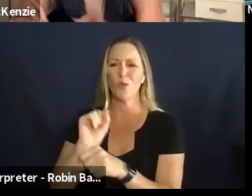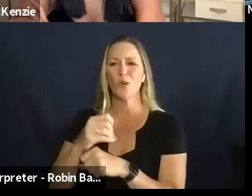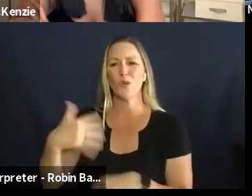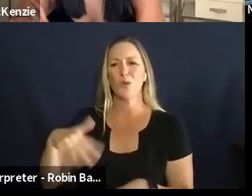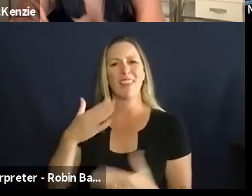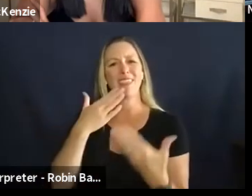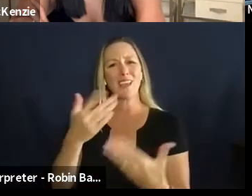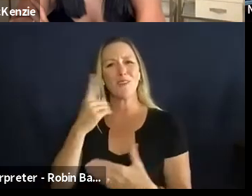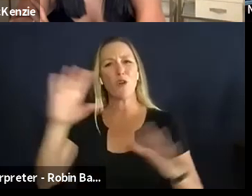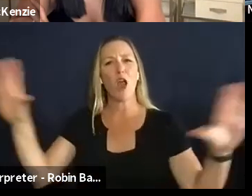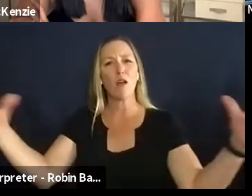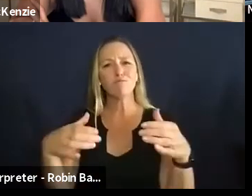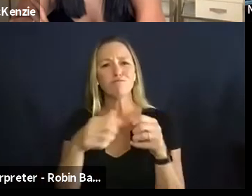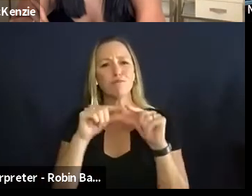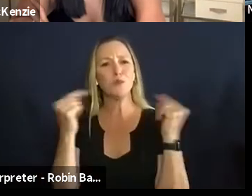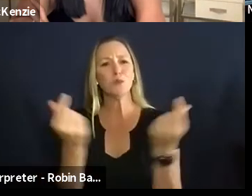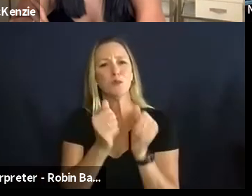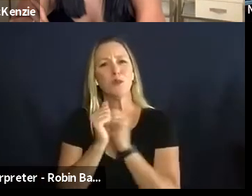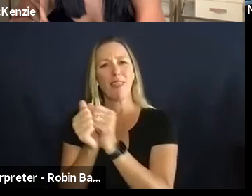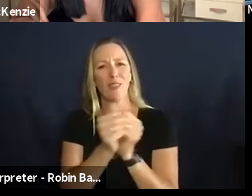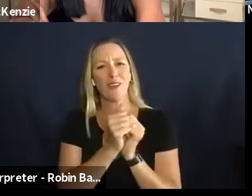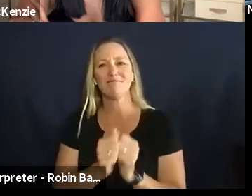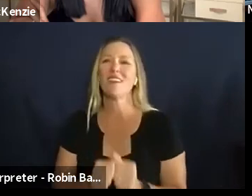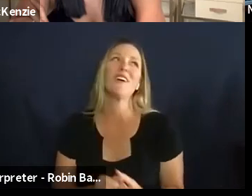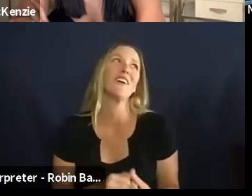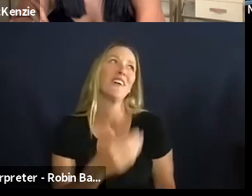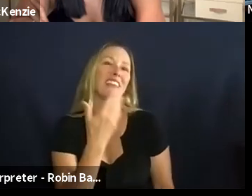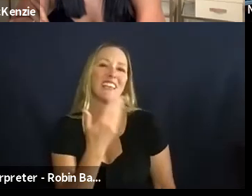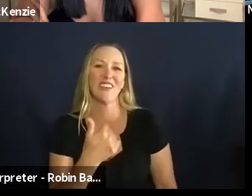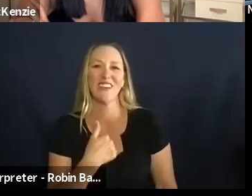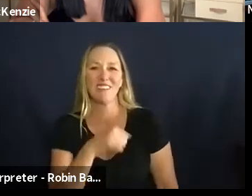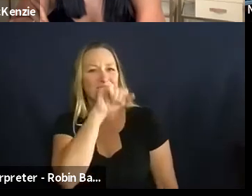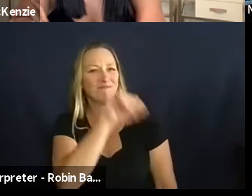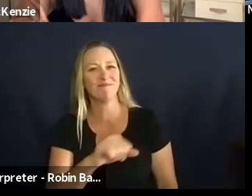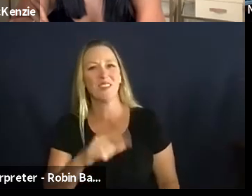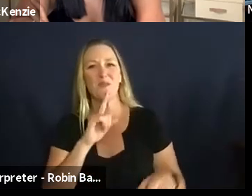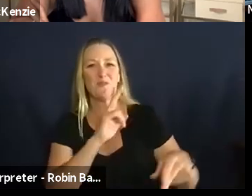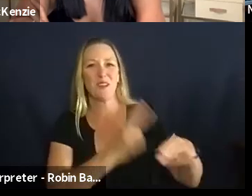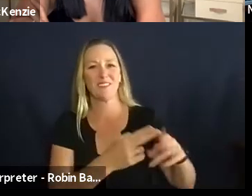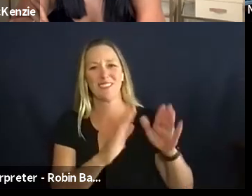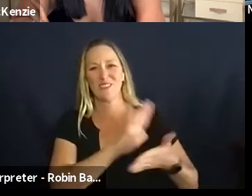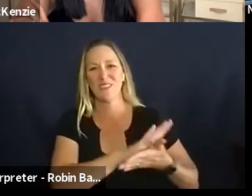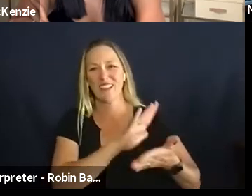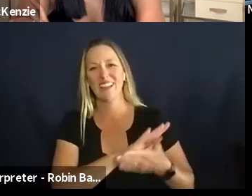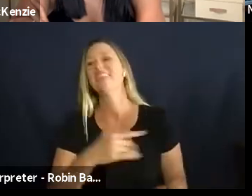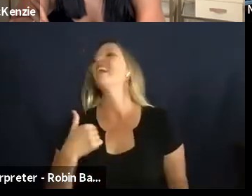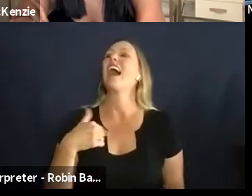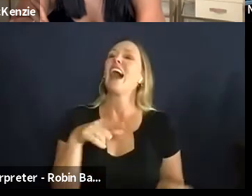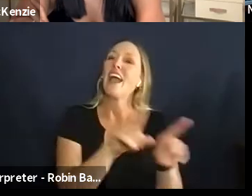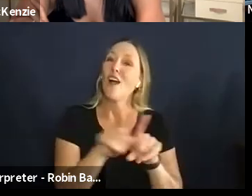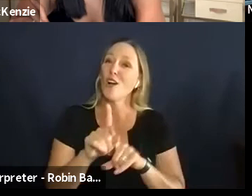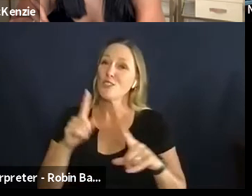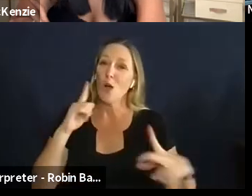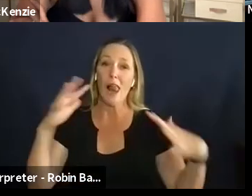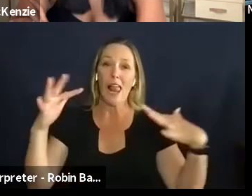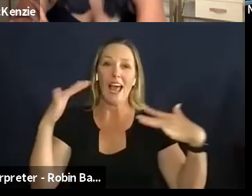you for bringing us all together today thank you i like the reference to asbury um i also make a lot of noise at the